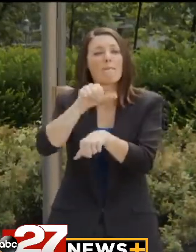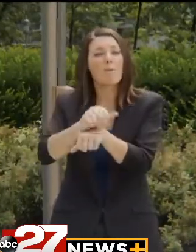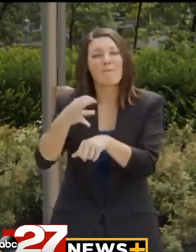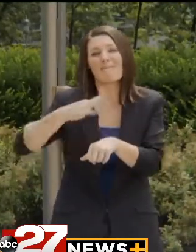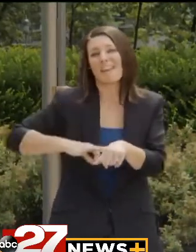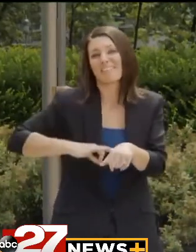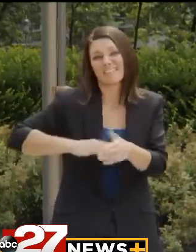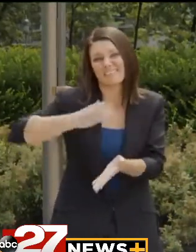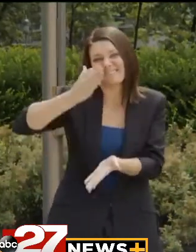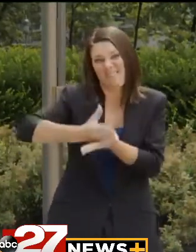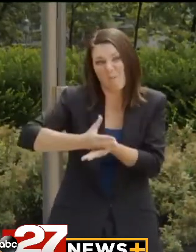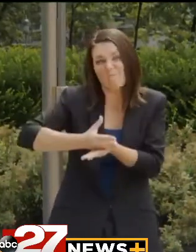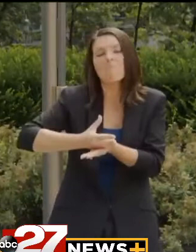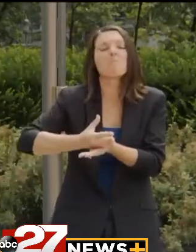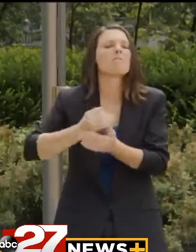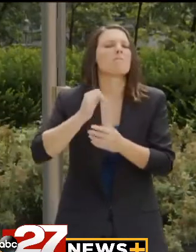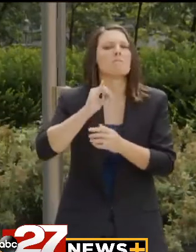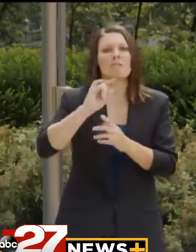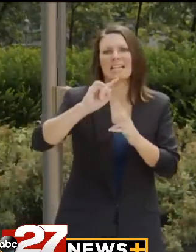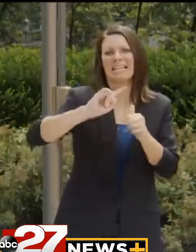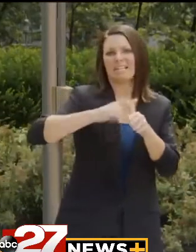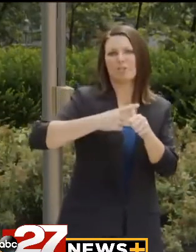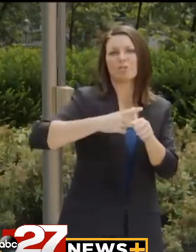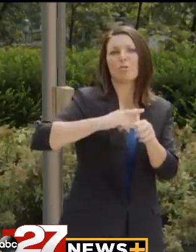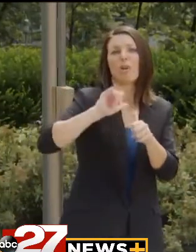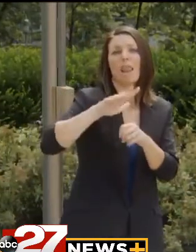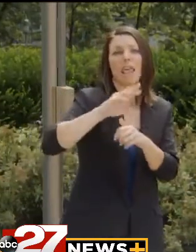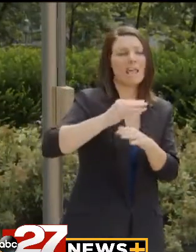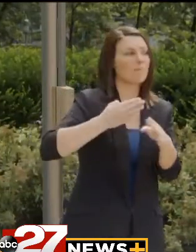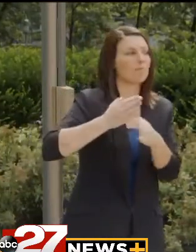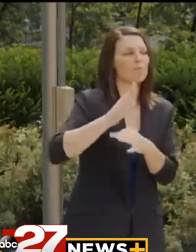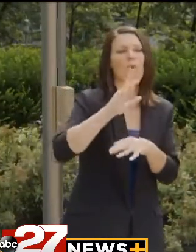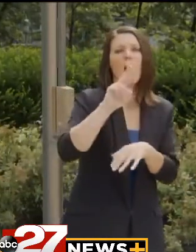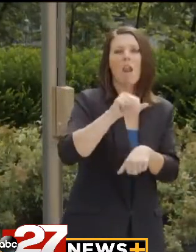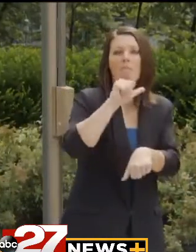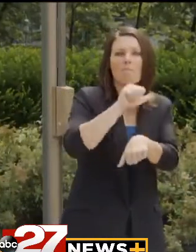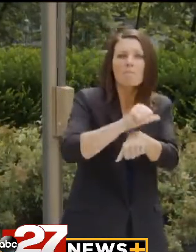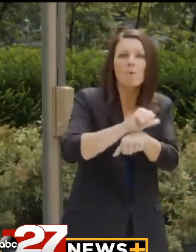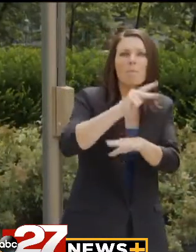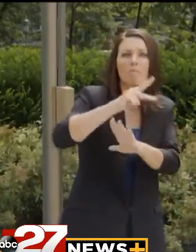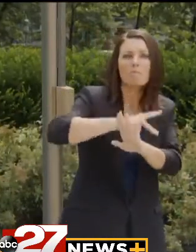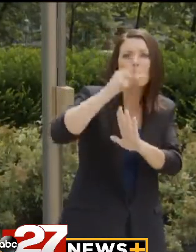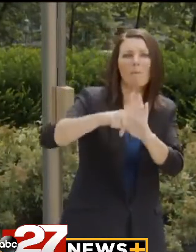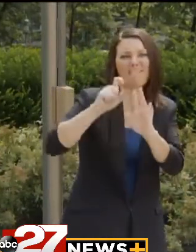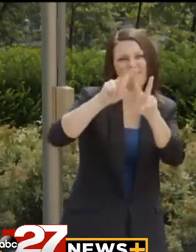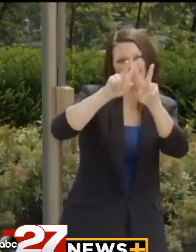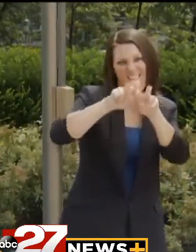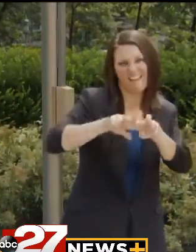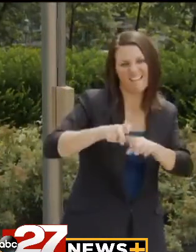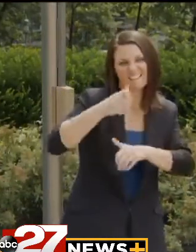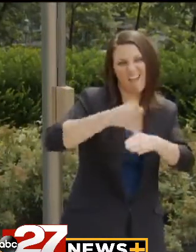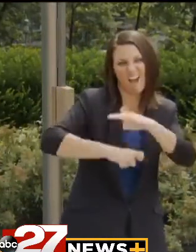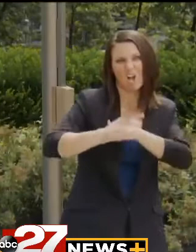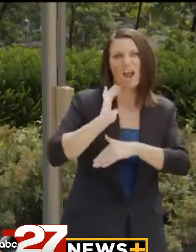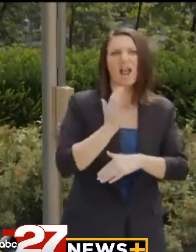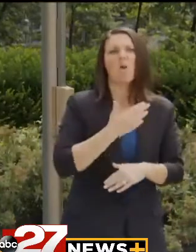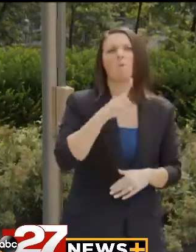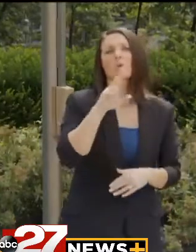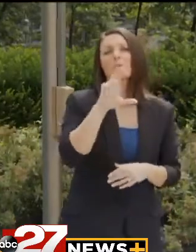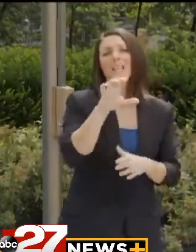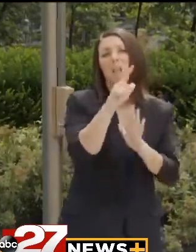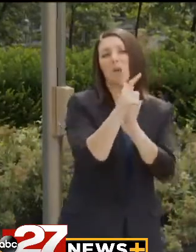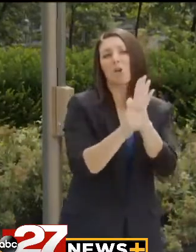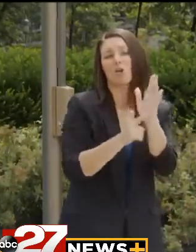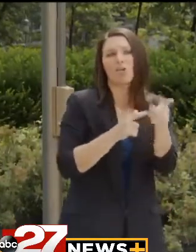any case or any initial claim that we receive through the unemployment program will have to be analyzed under our UC law